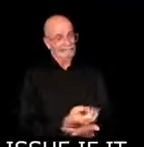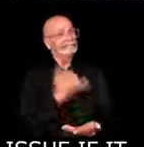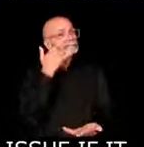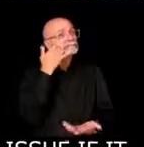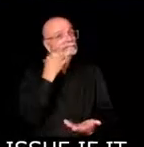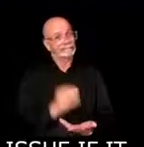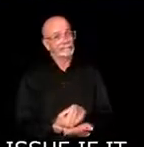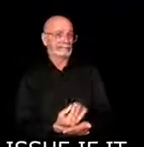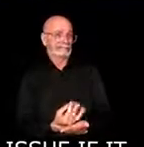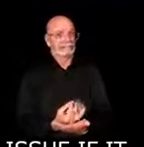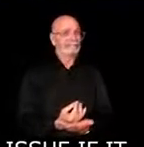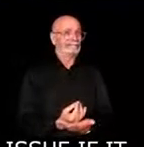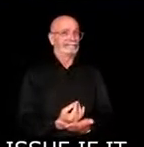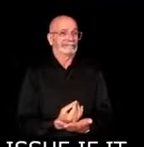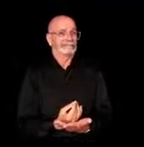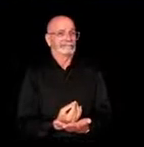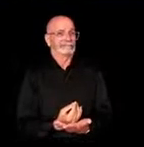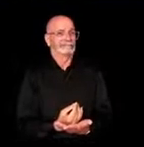Yeah. I mean.